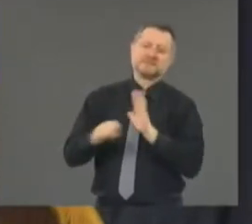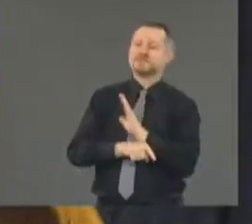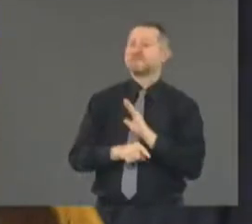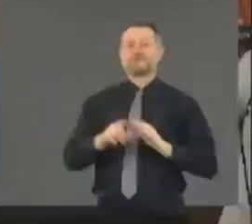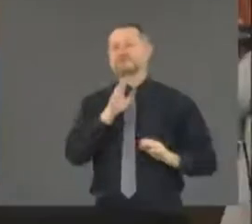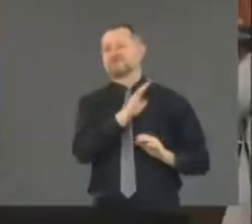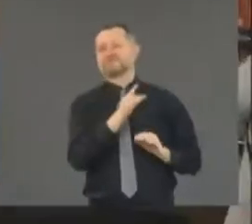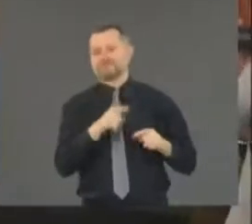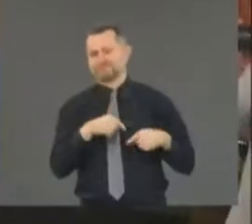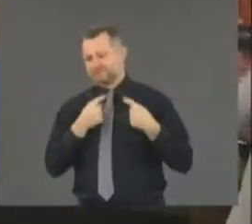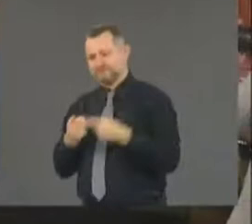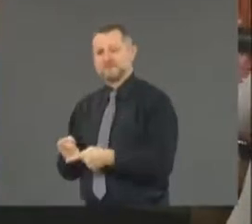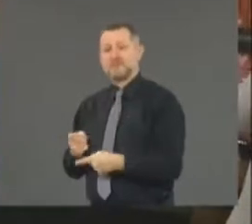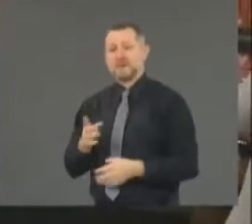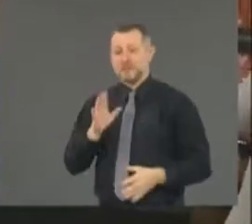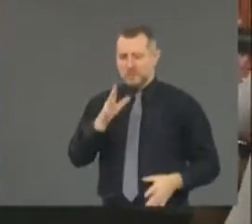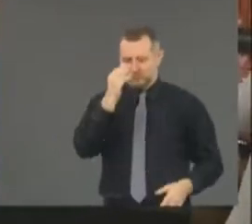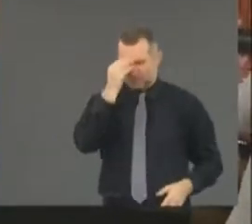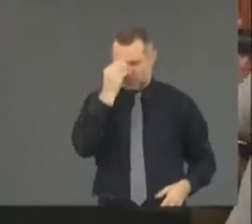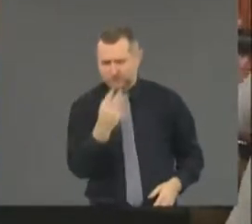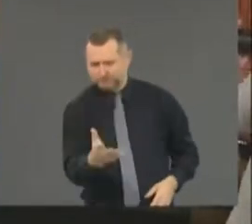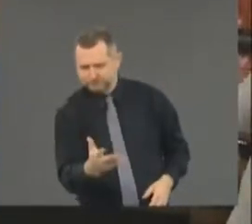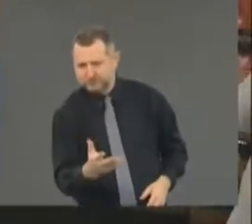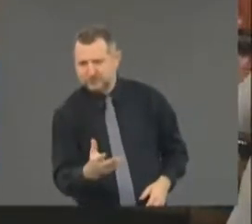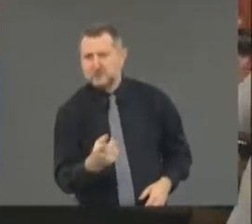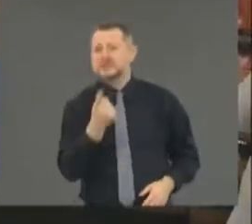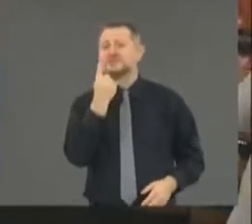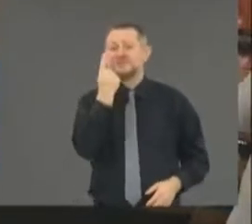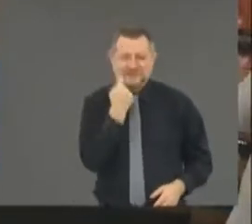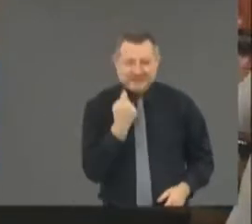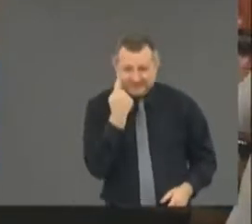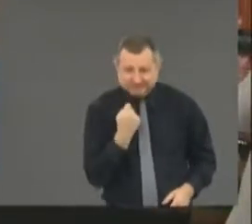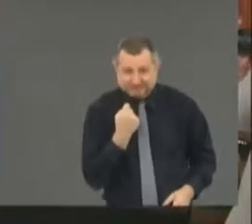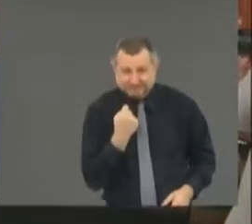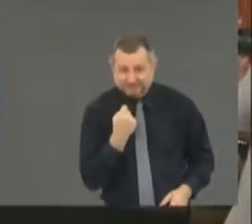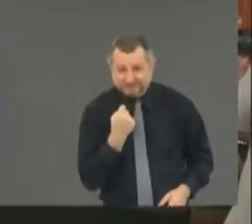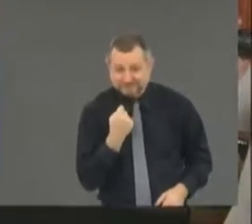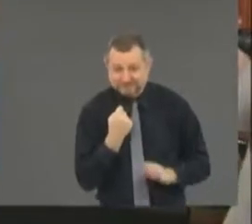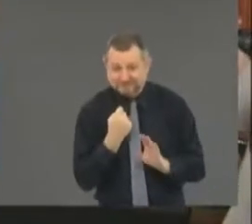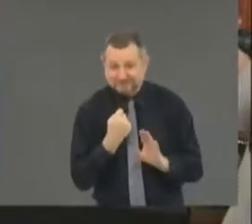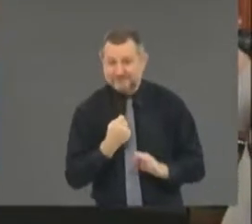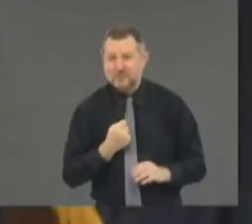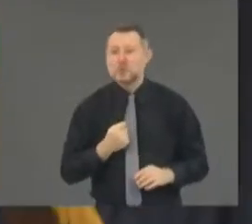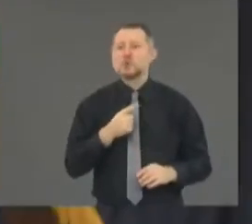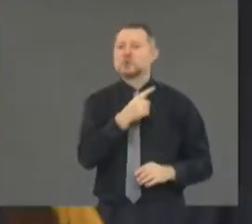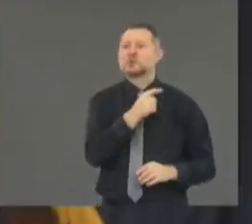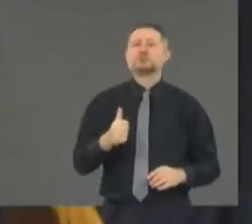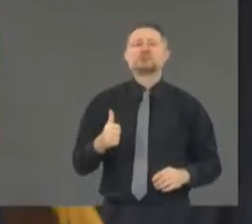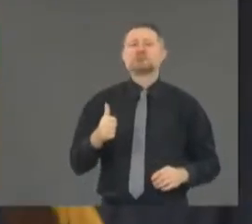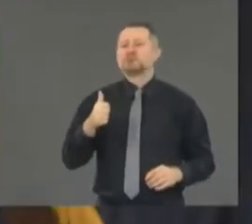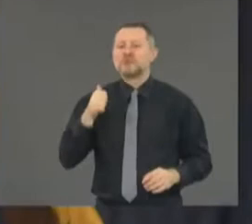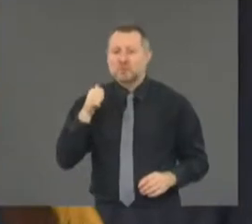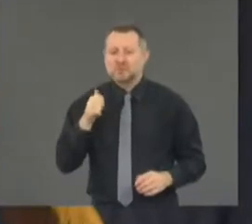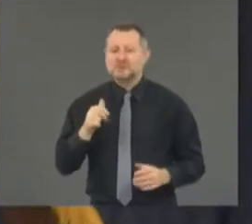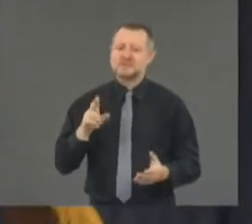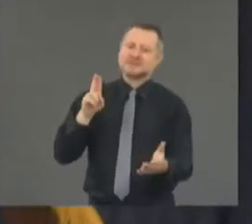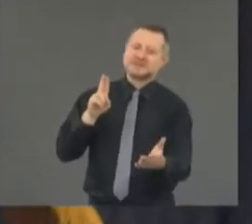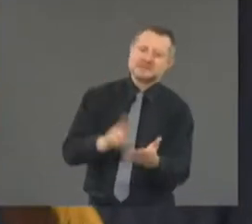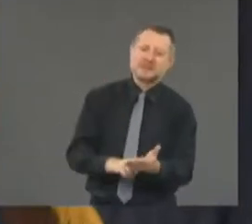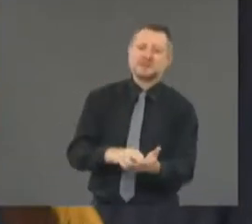And then, by the way, the most recent, your refusal to fund state governments,